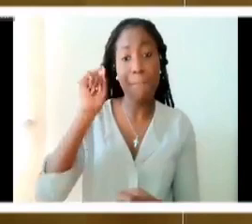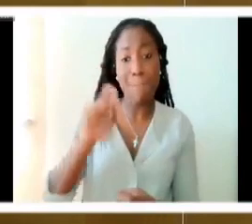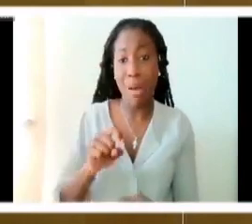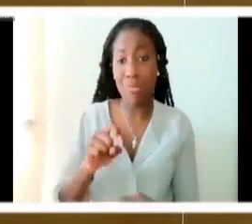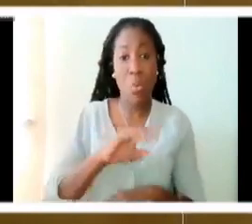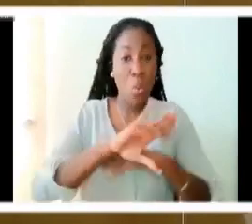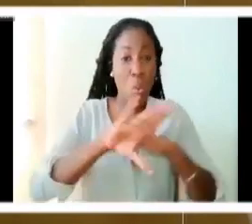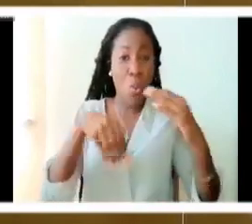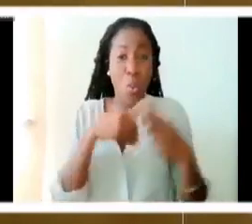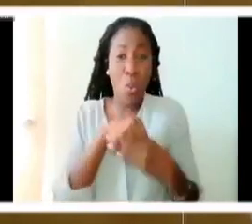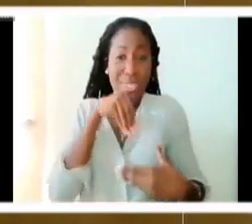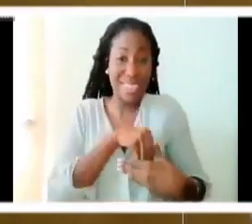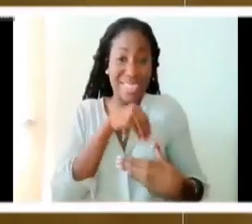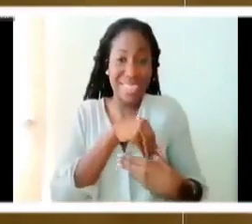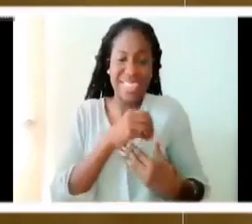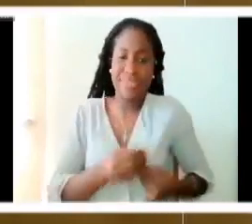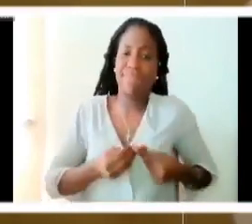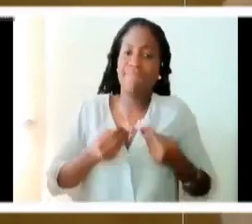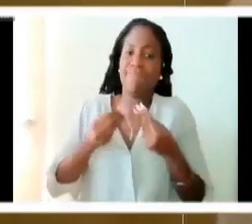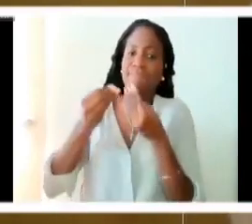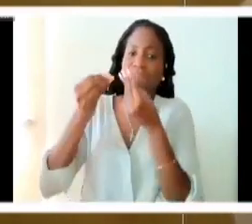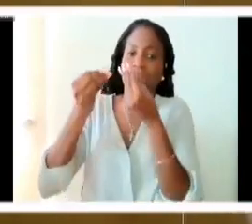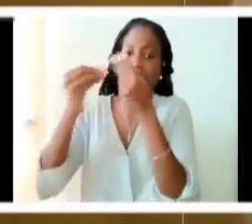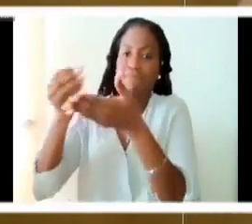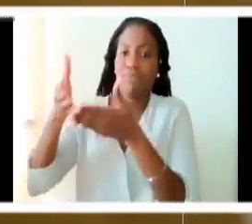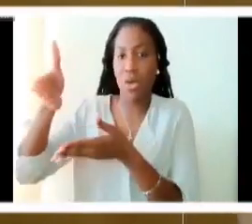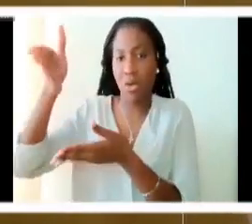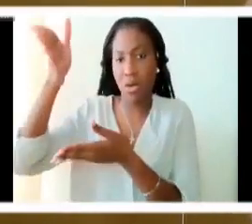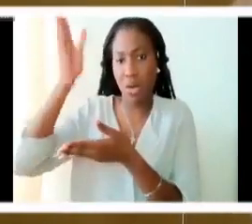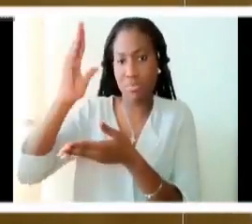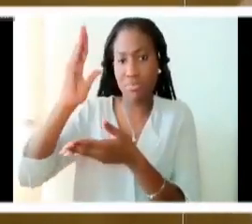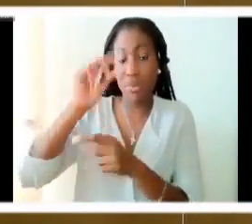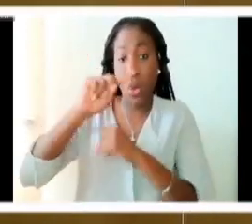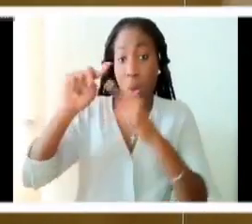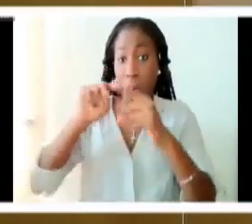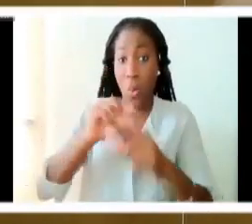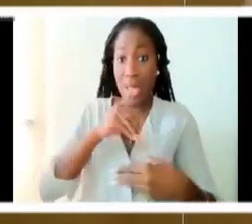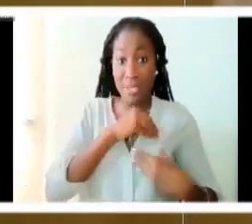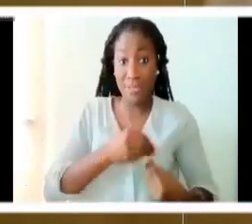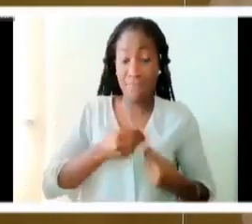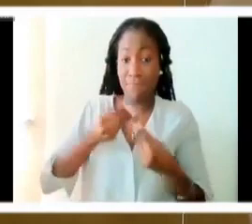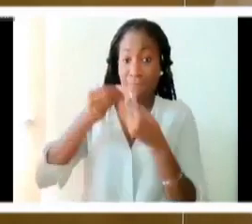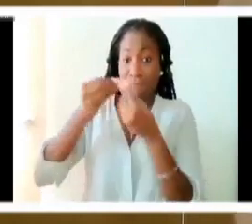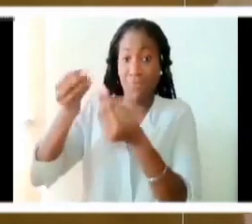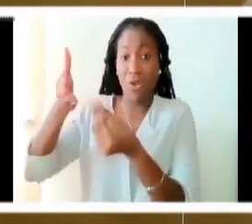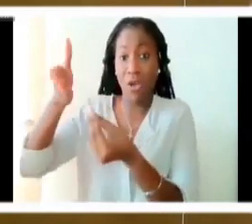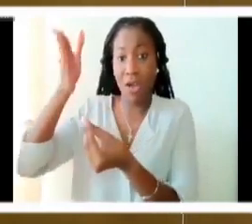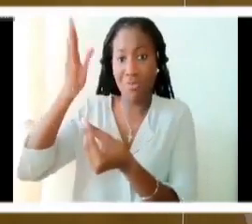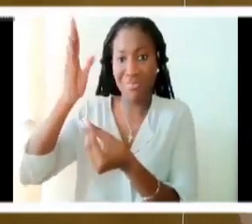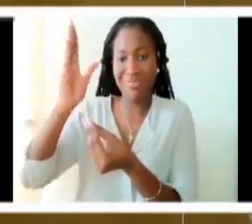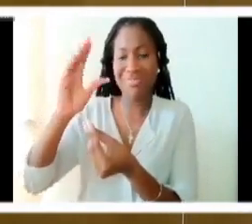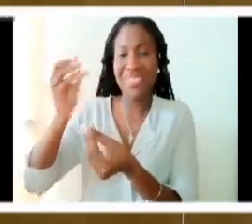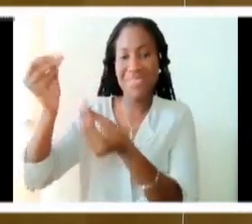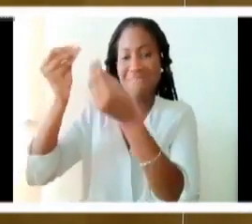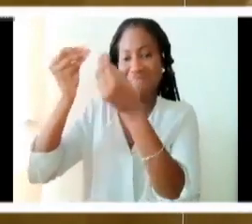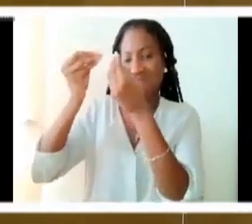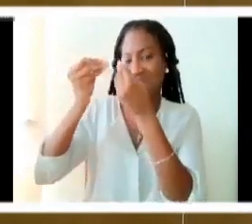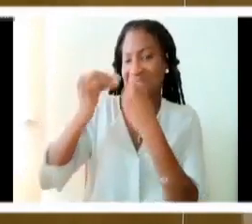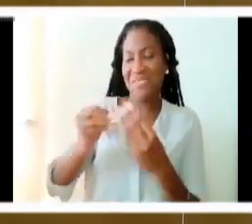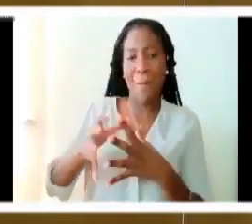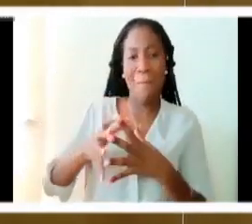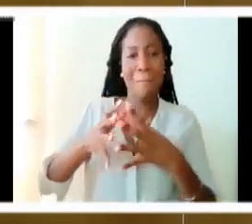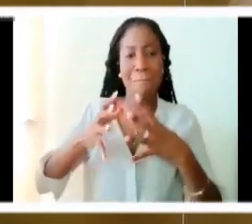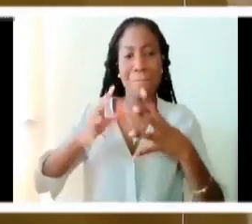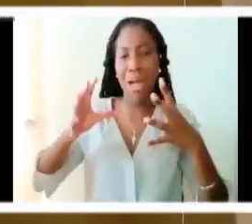over to God and knowing that when we give everything to God we will have more than enough and that's what a disciple is a